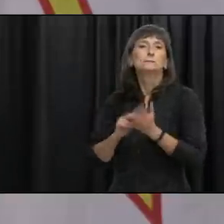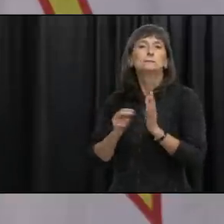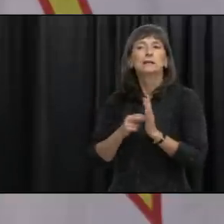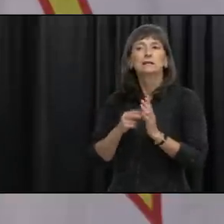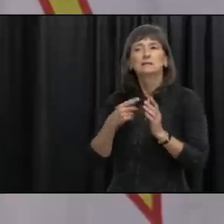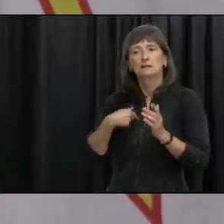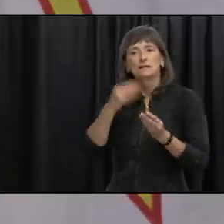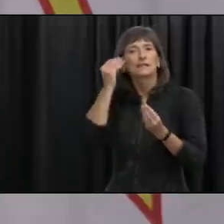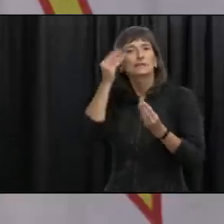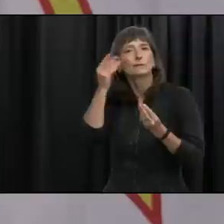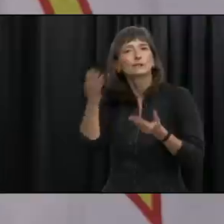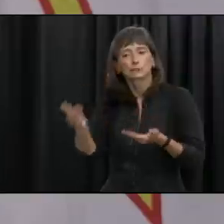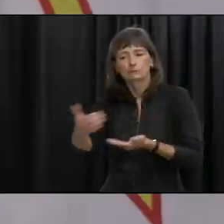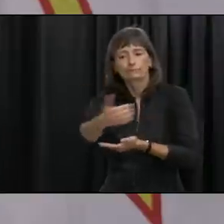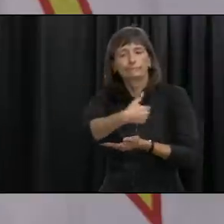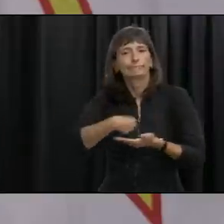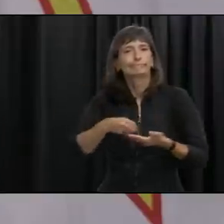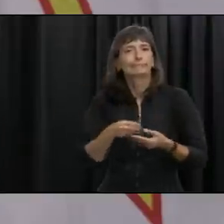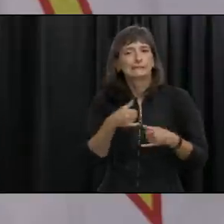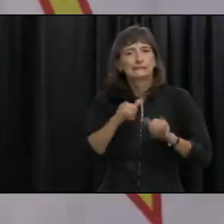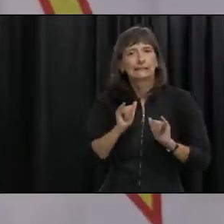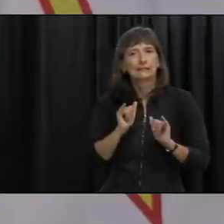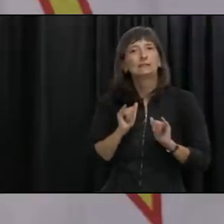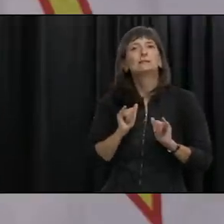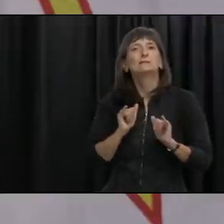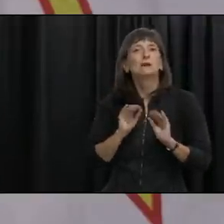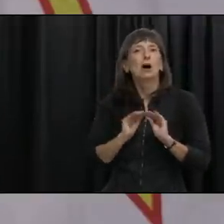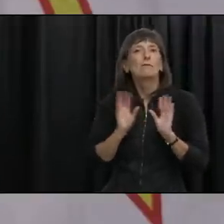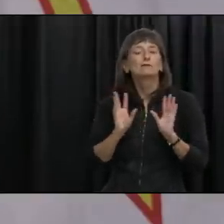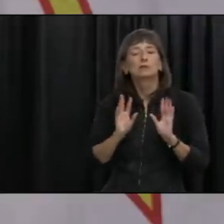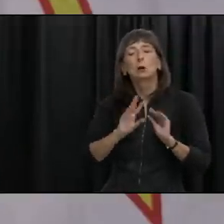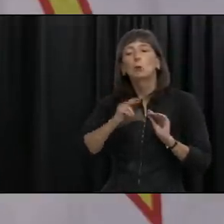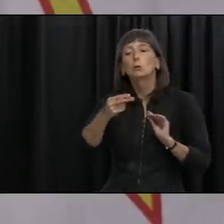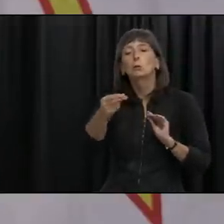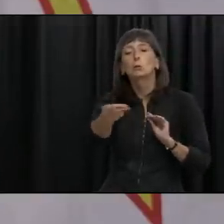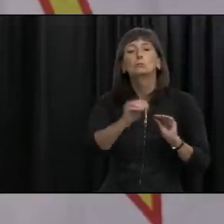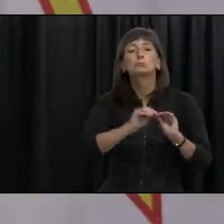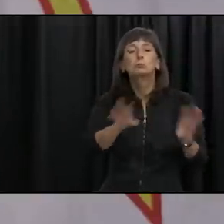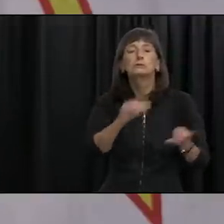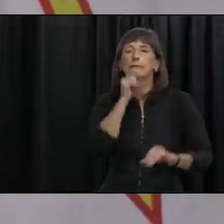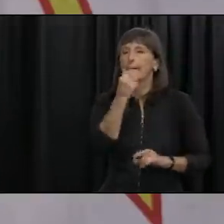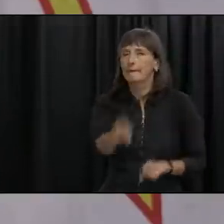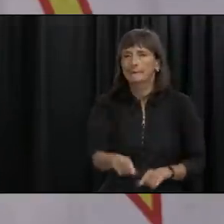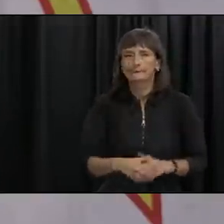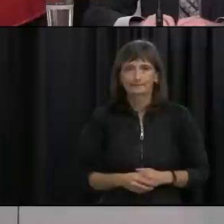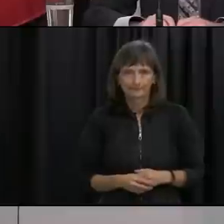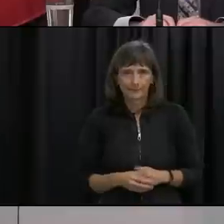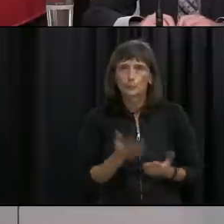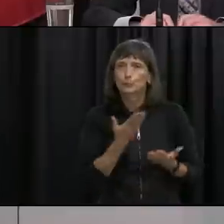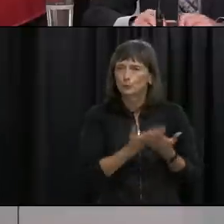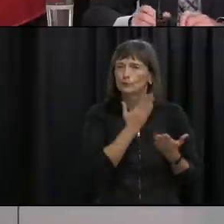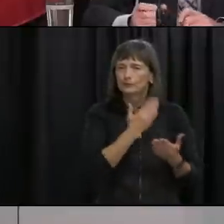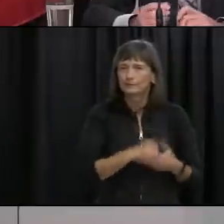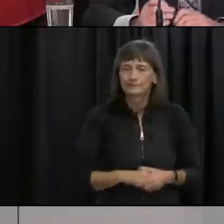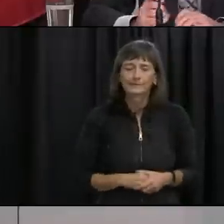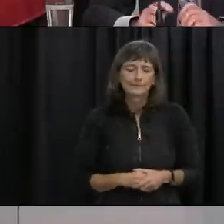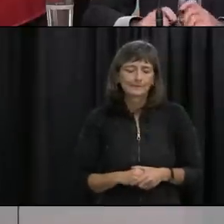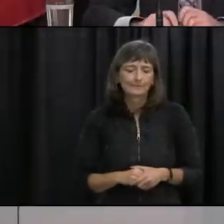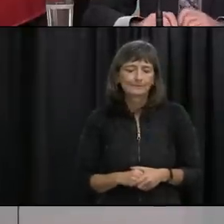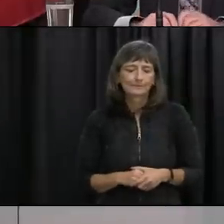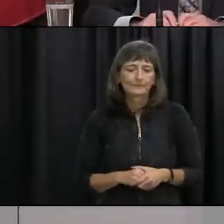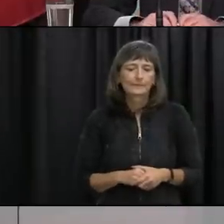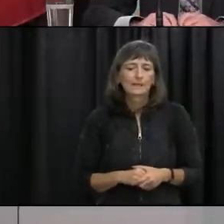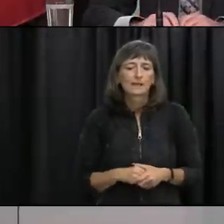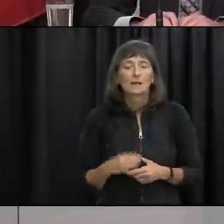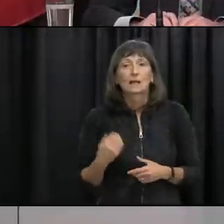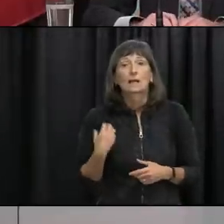makes make lets us make sure that there has been no further transmission it does line up nicely with the